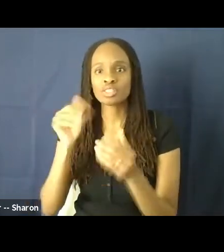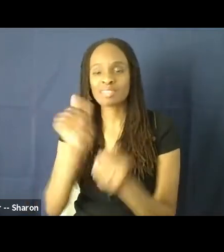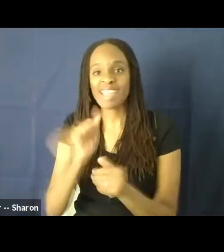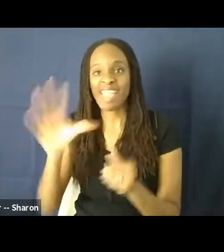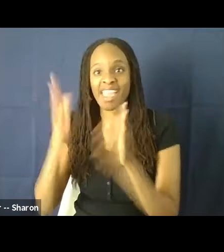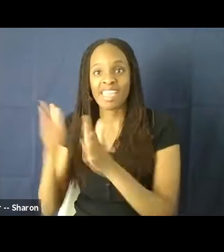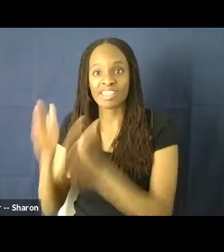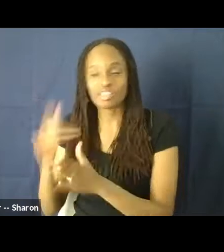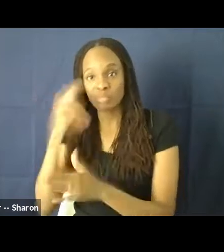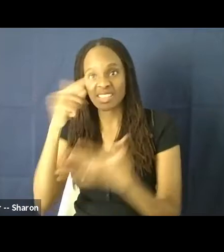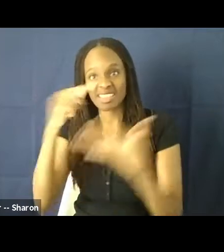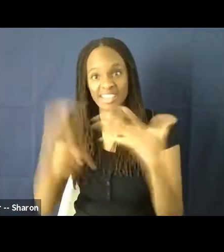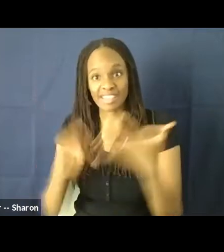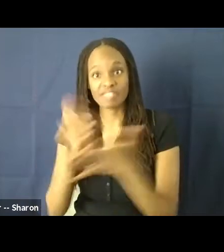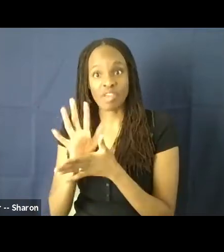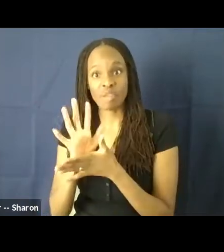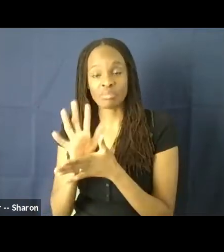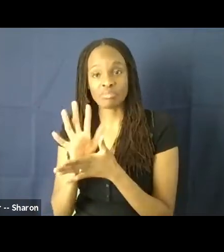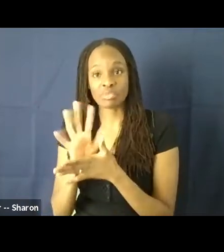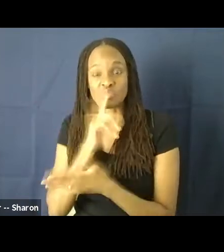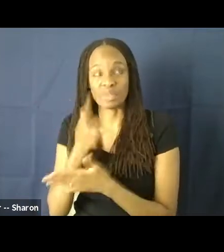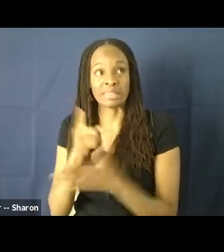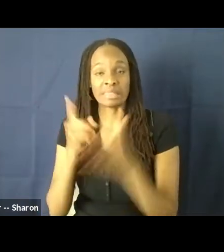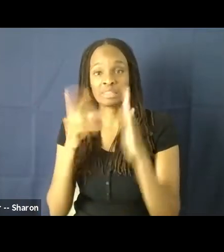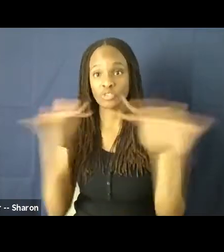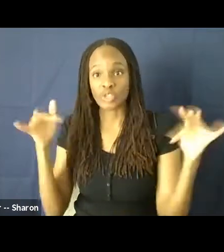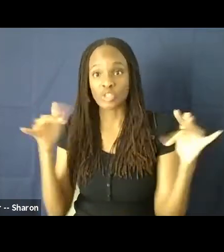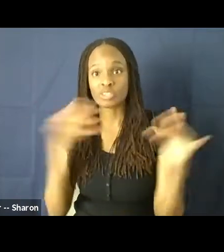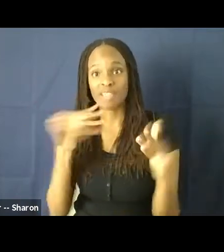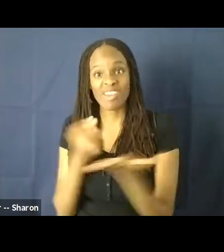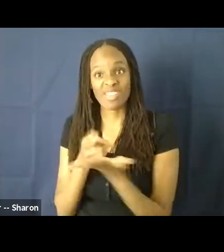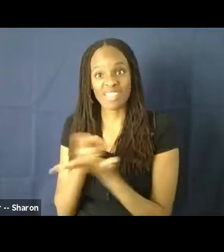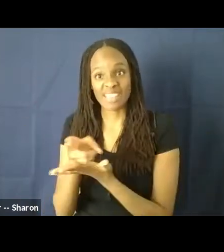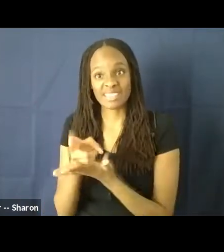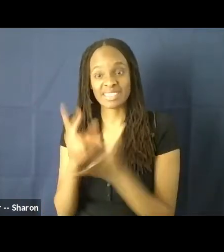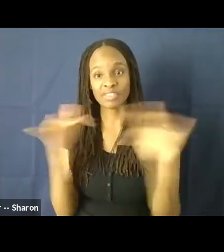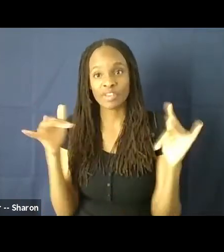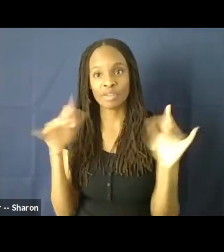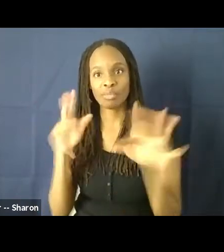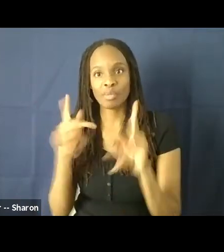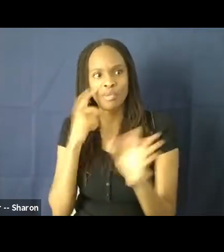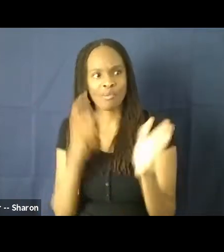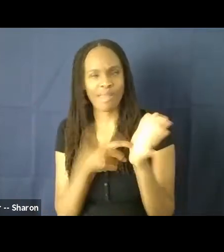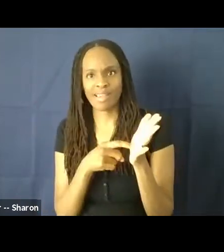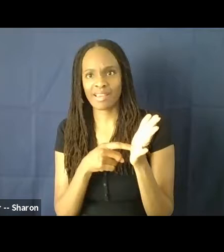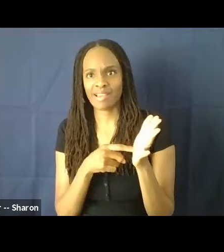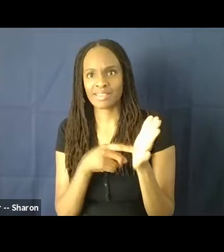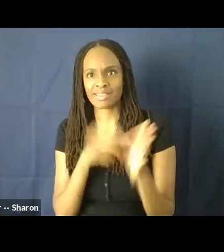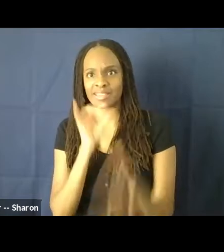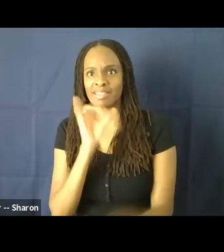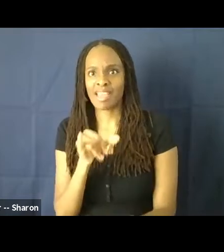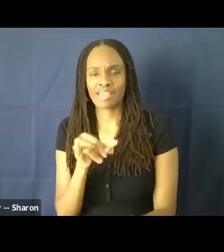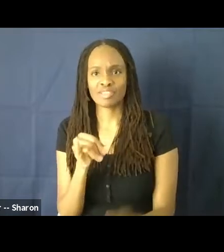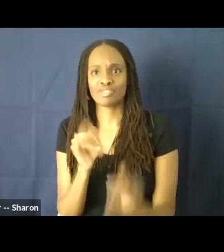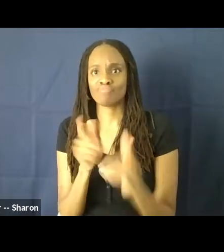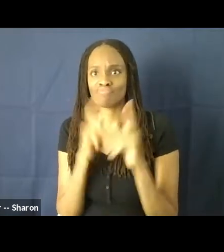diverse and authentically diverse, are being recognized as huge feats of creative